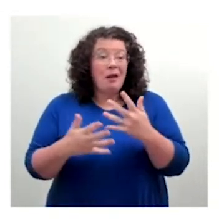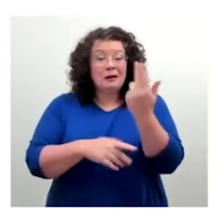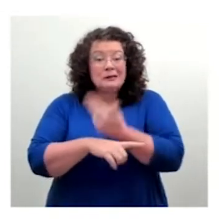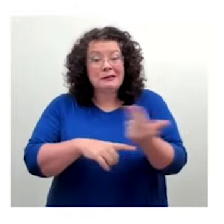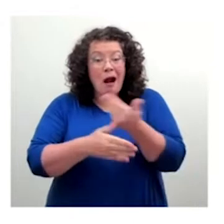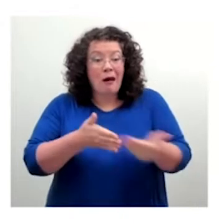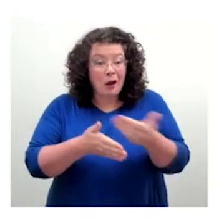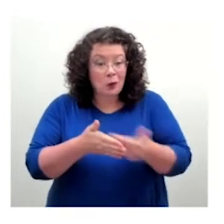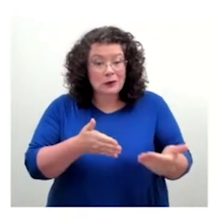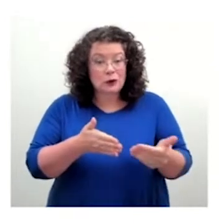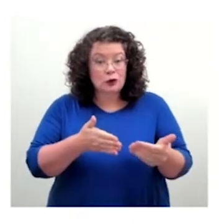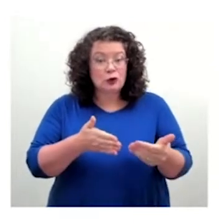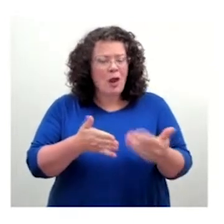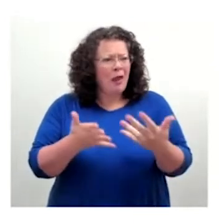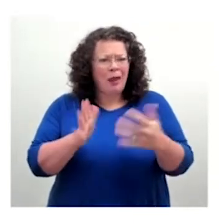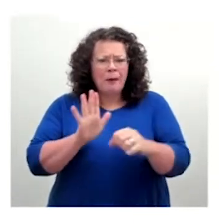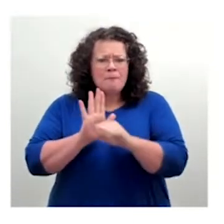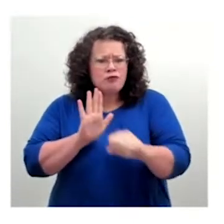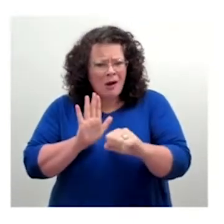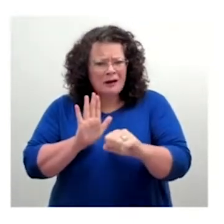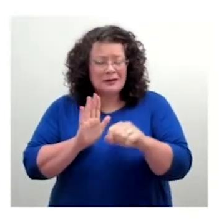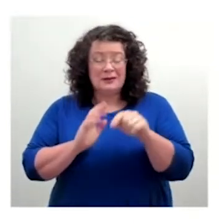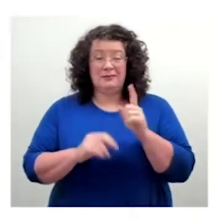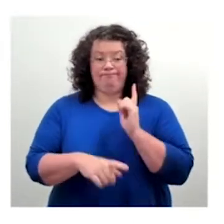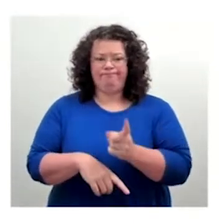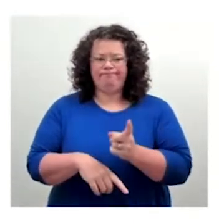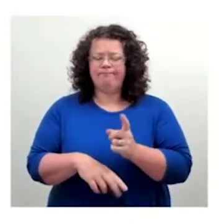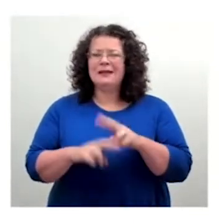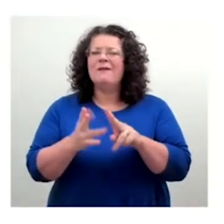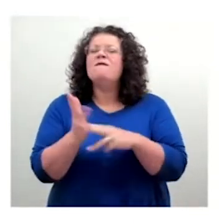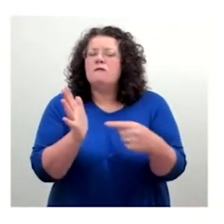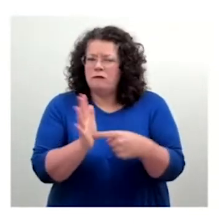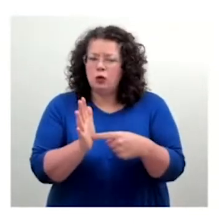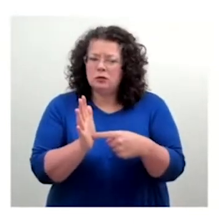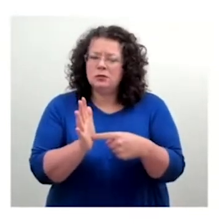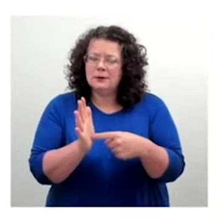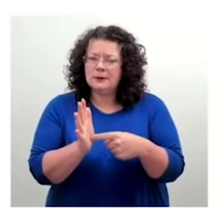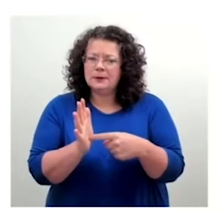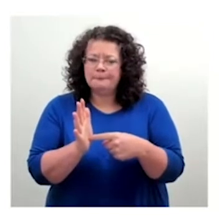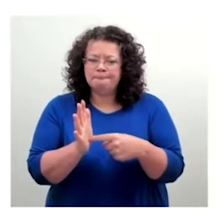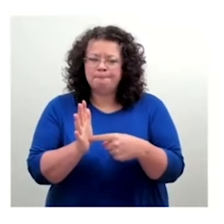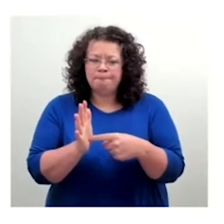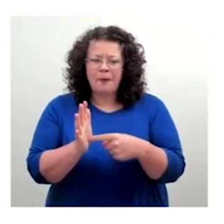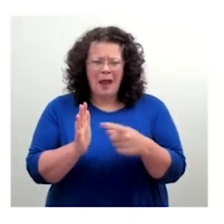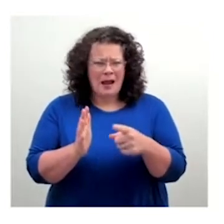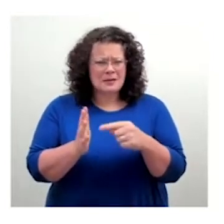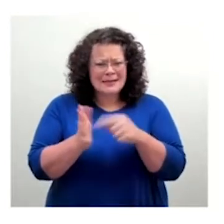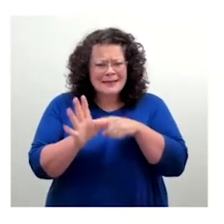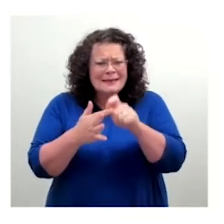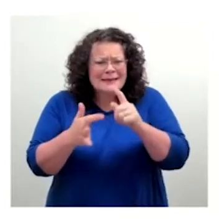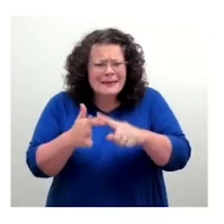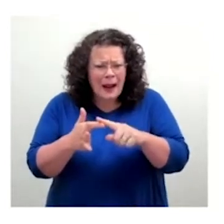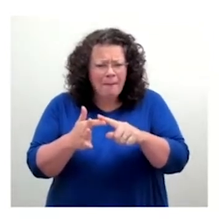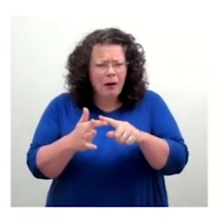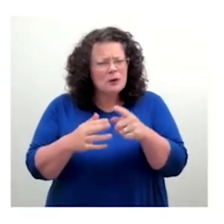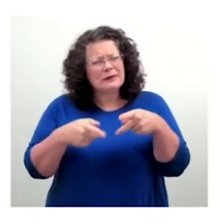services online was Helvetica or Arial, if you're on a PC, which was the font we were using for our reading experience. We also